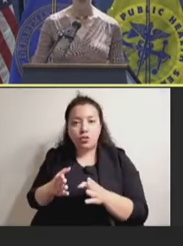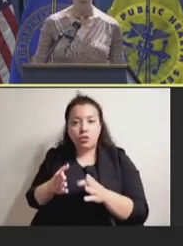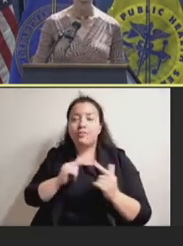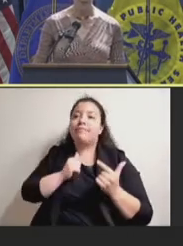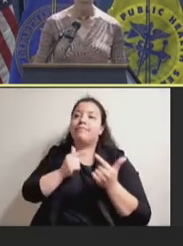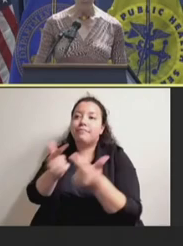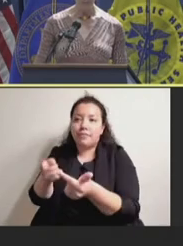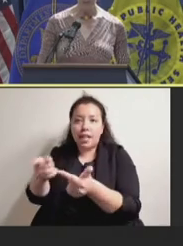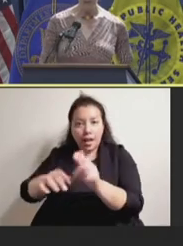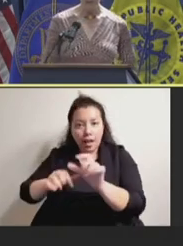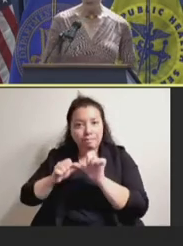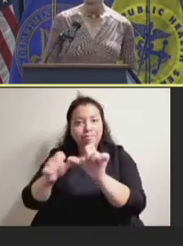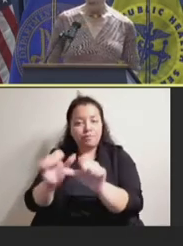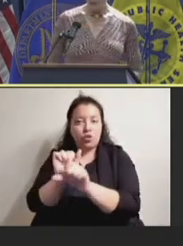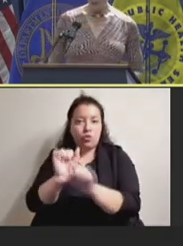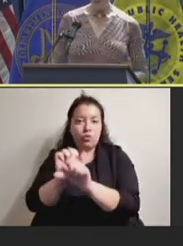serve.